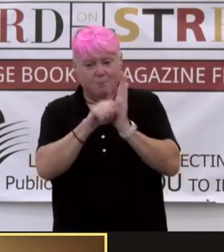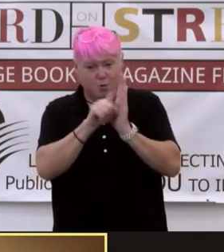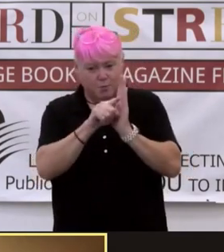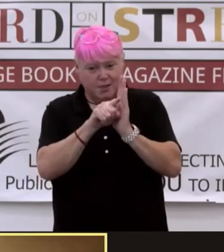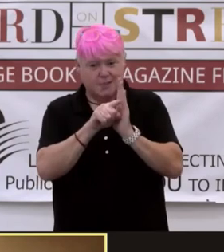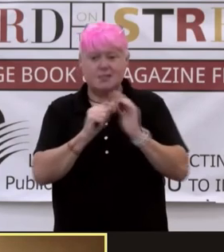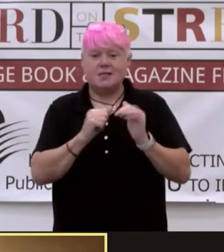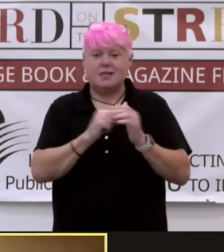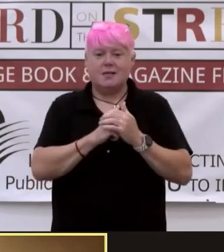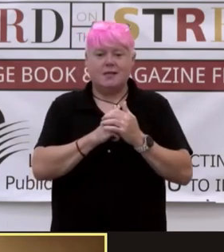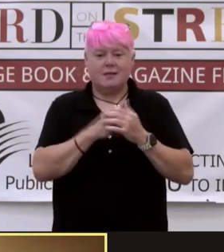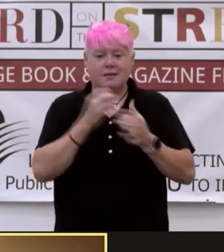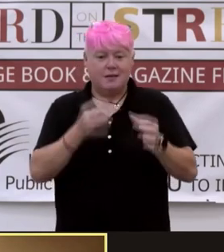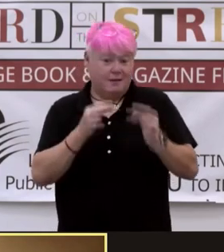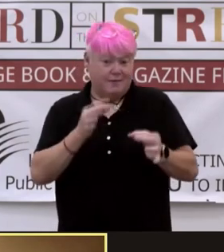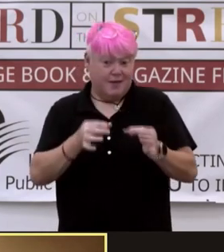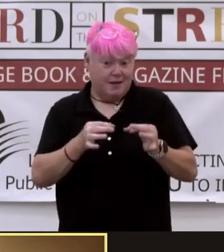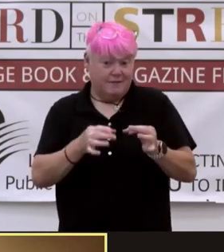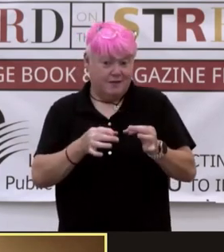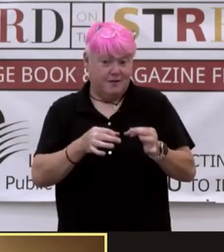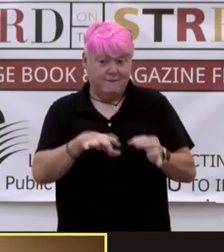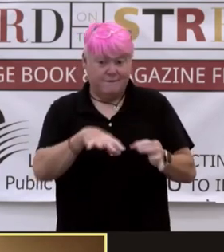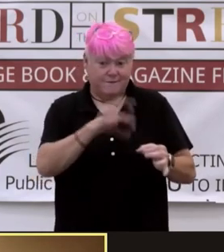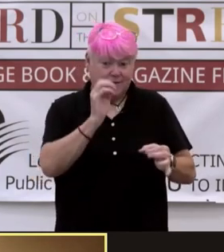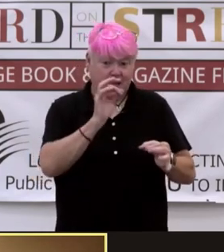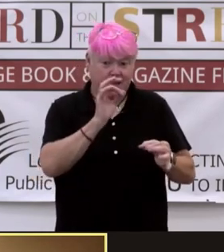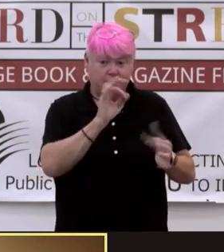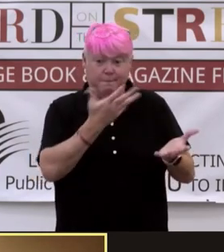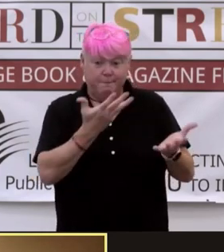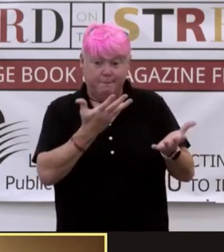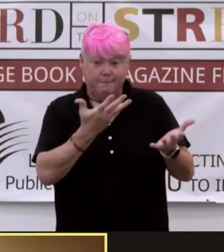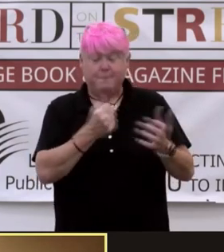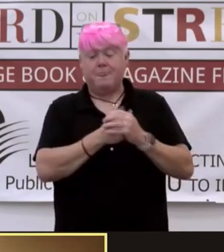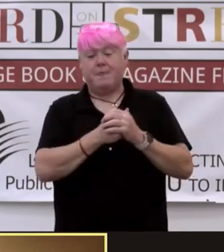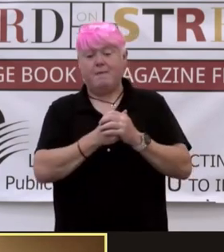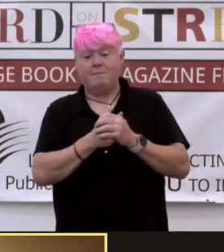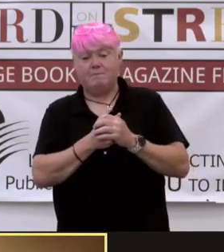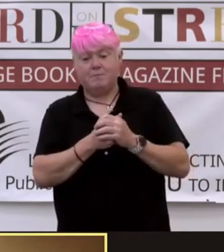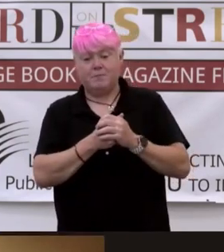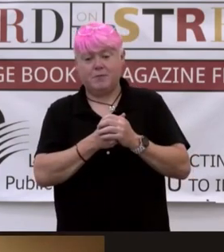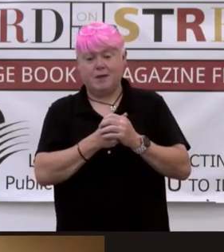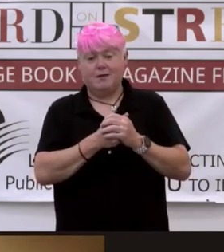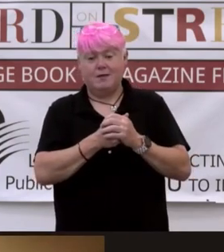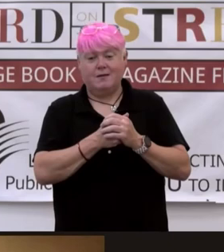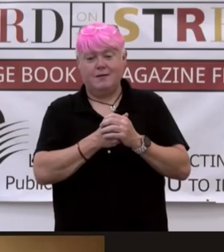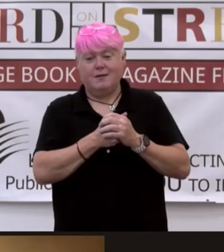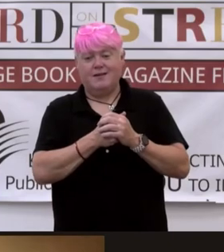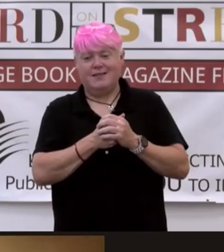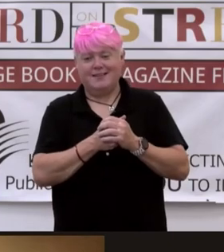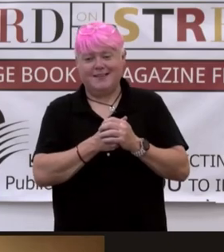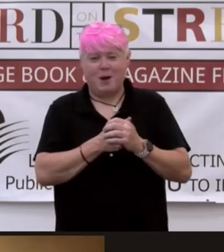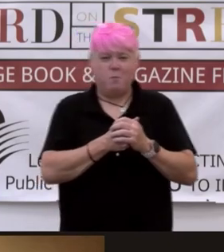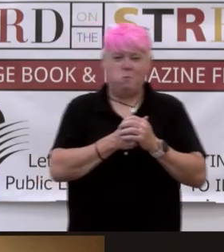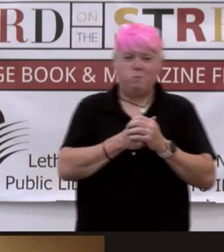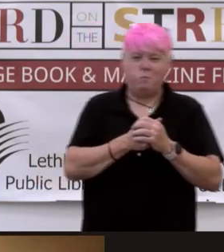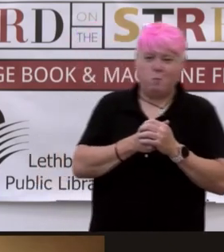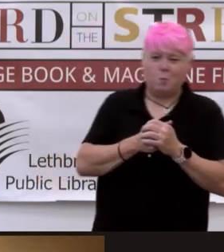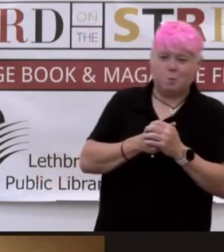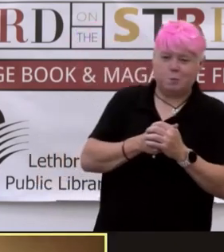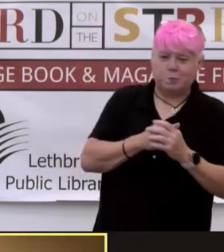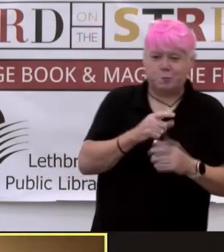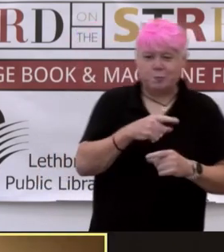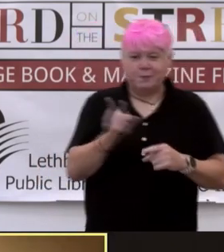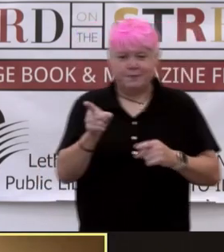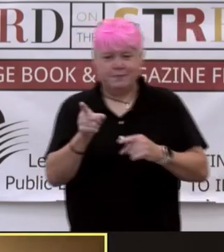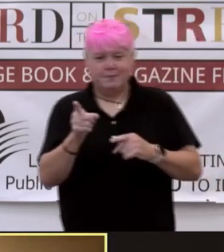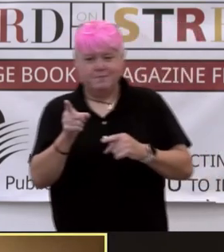locate, like, if there's danger and stuff. So. Which is about right where I am. Yes. There's a romance